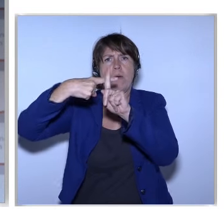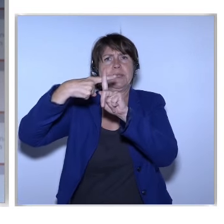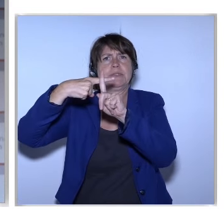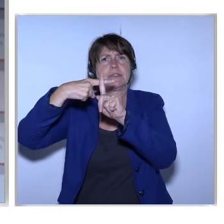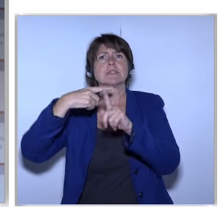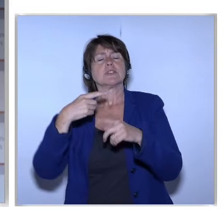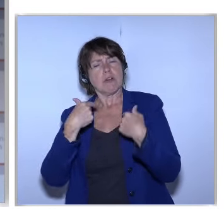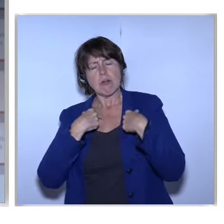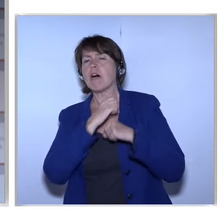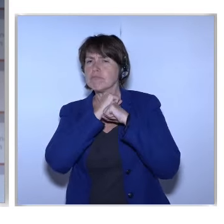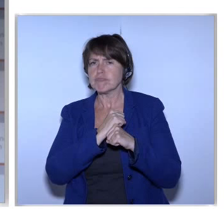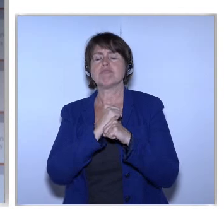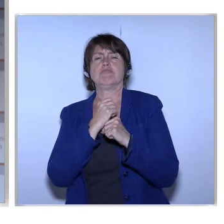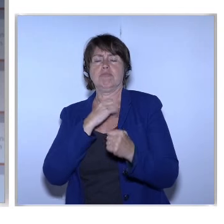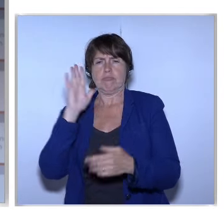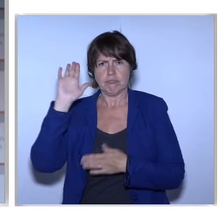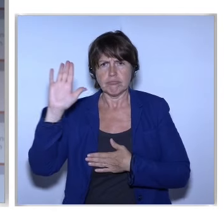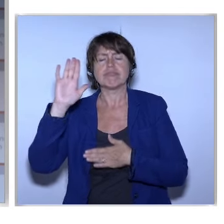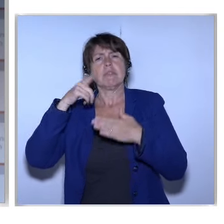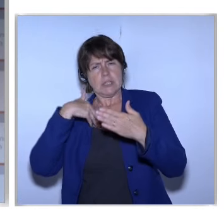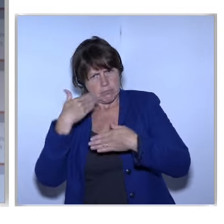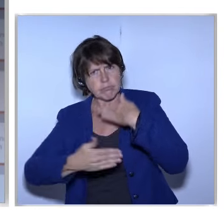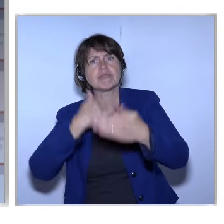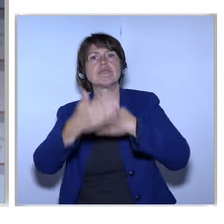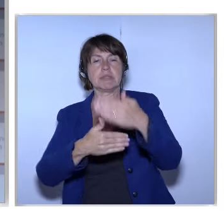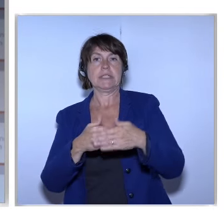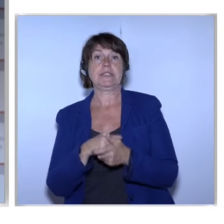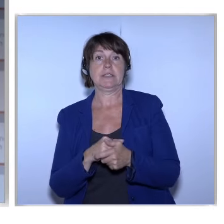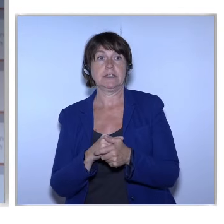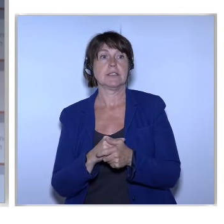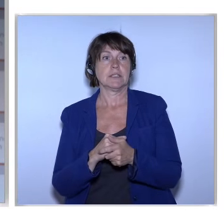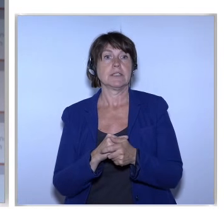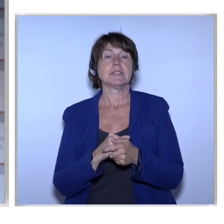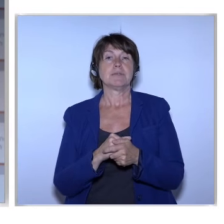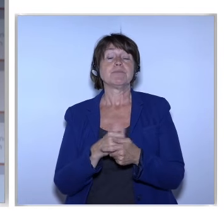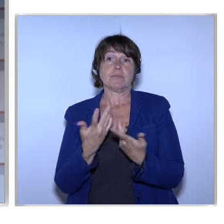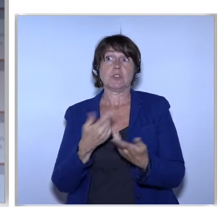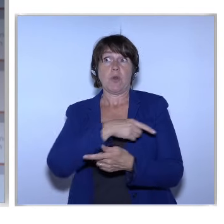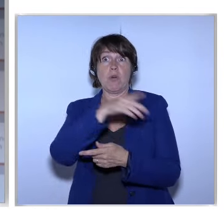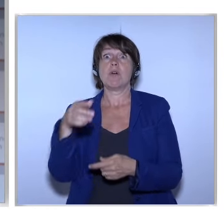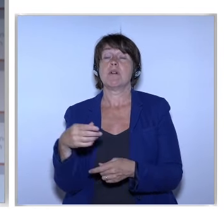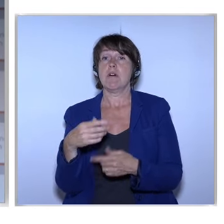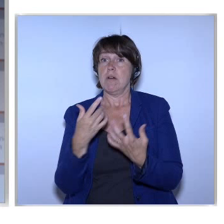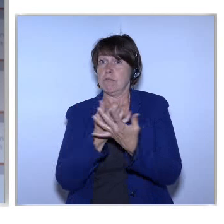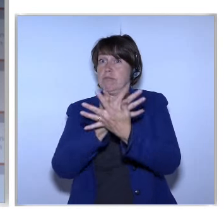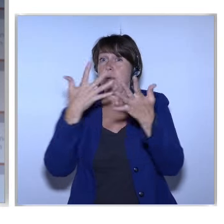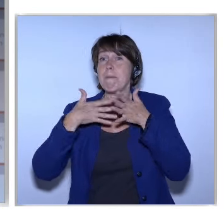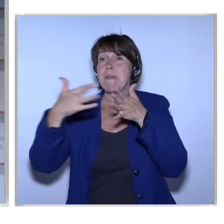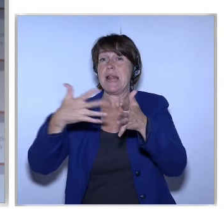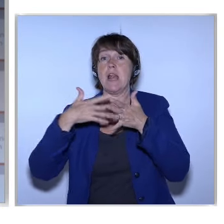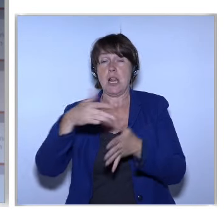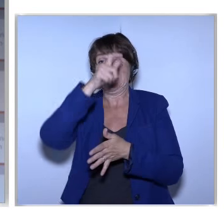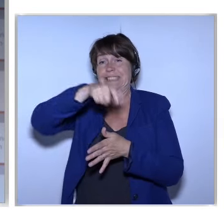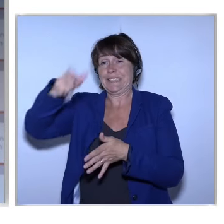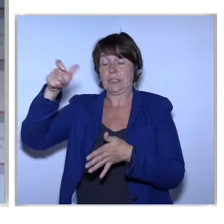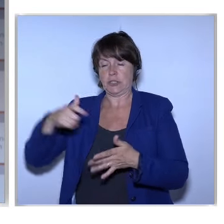one Of the 507 million European citizens Feels in their hearts today So I would say After speed A sense